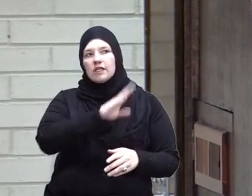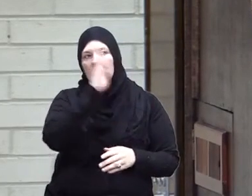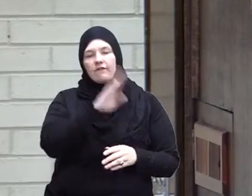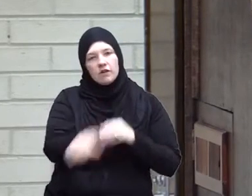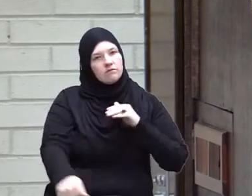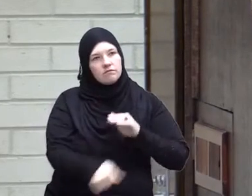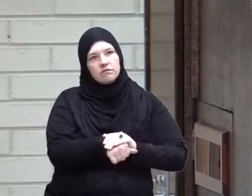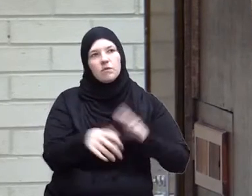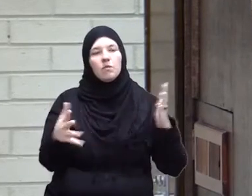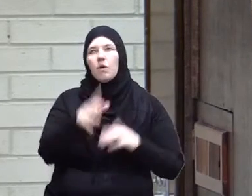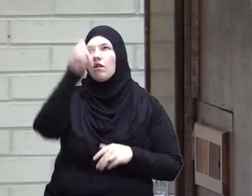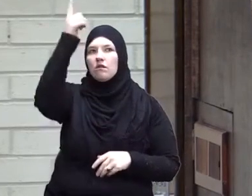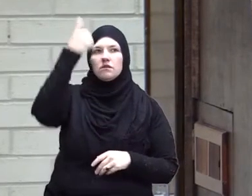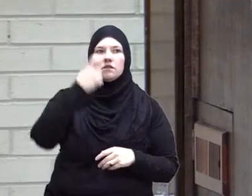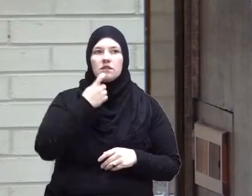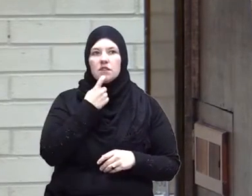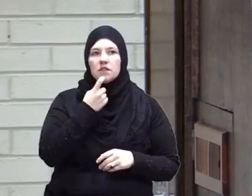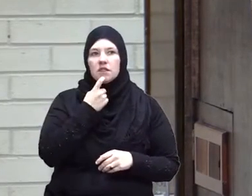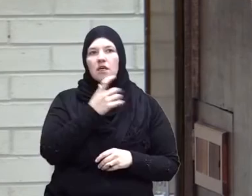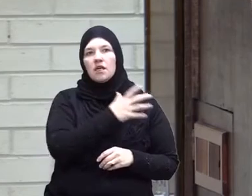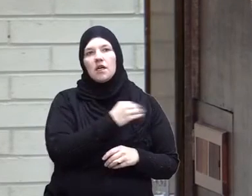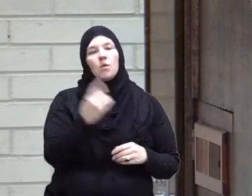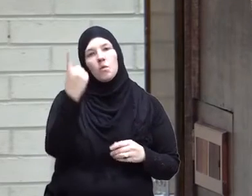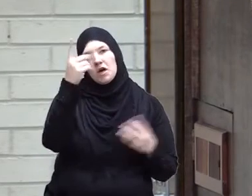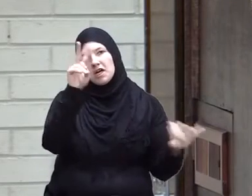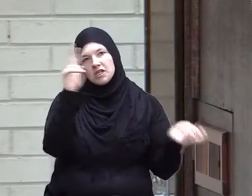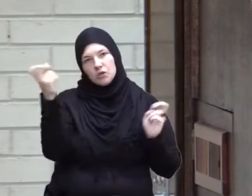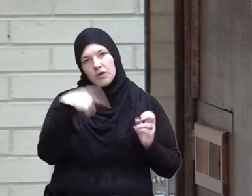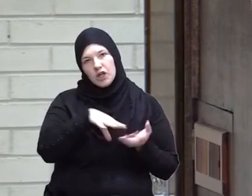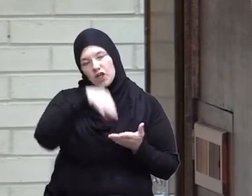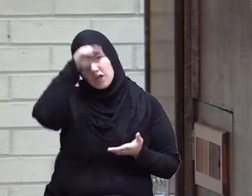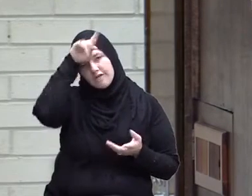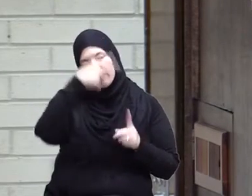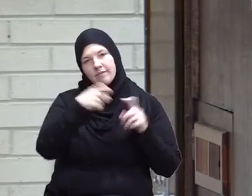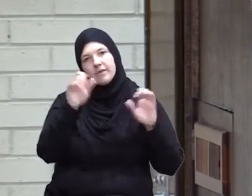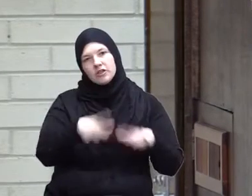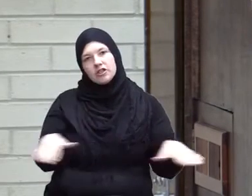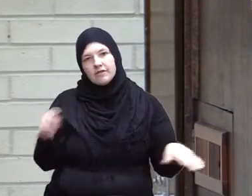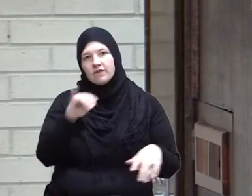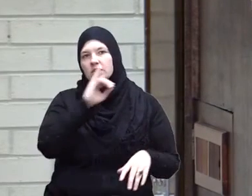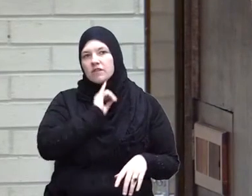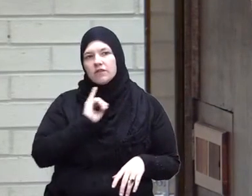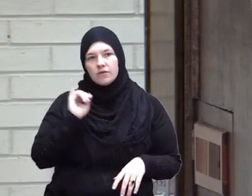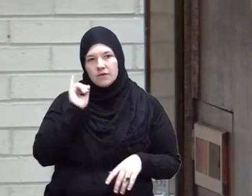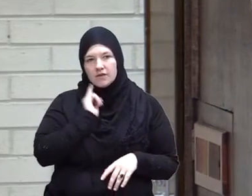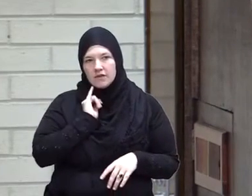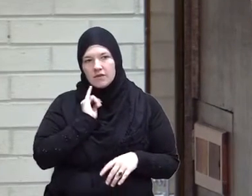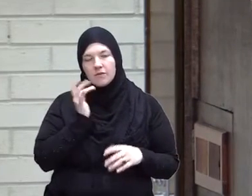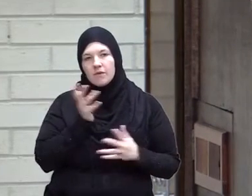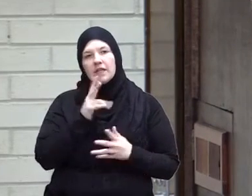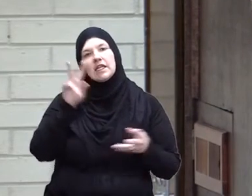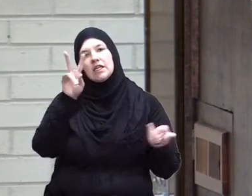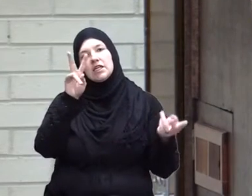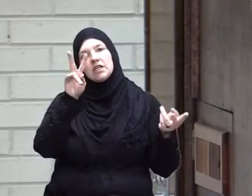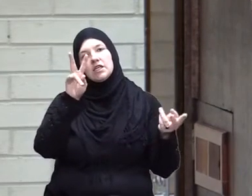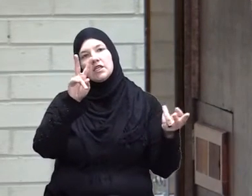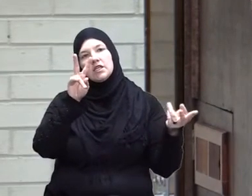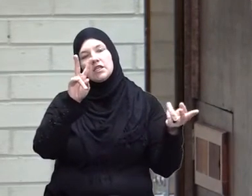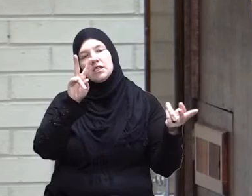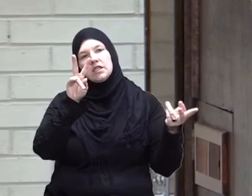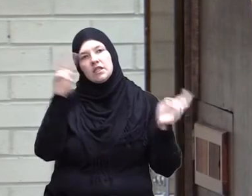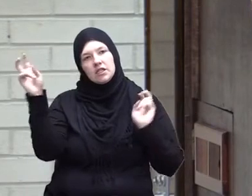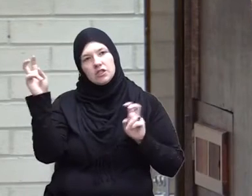the Quran or the Sunnah and one of the issues we learned from the children of Israel is the issue of the exchange